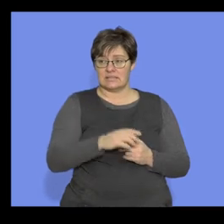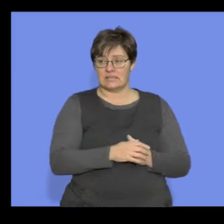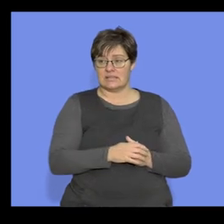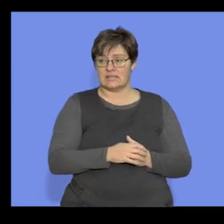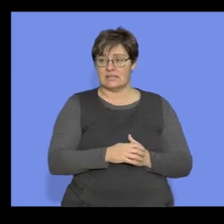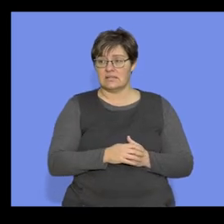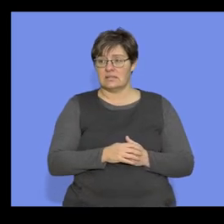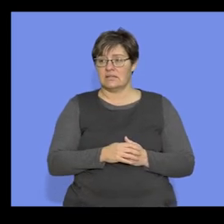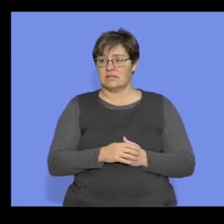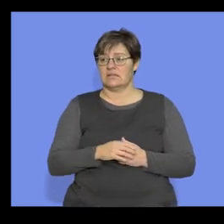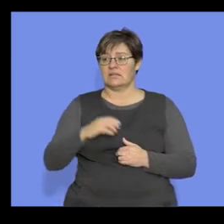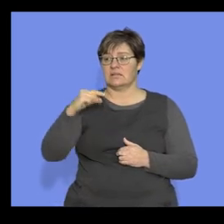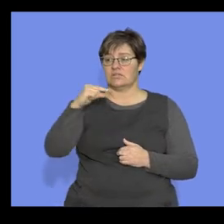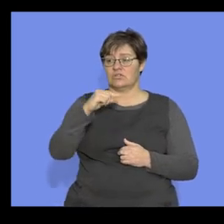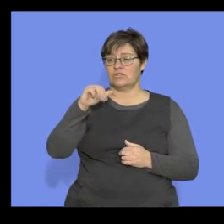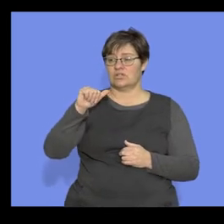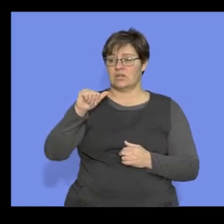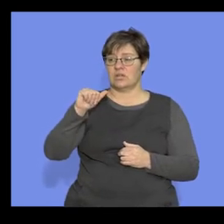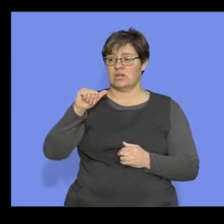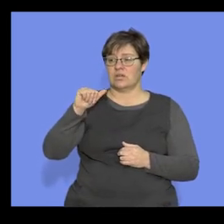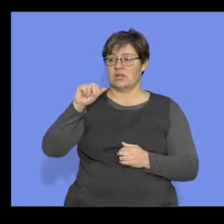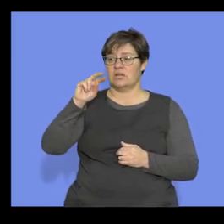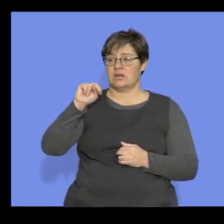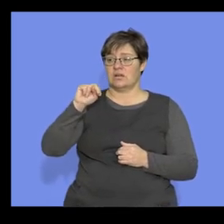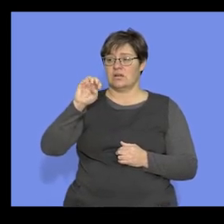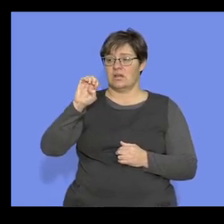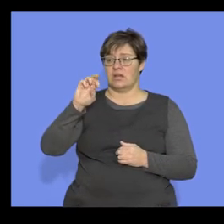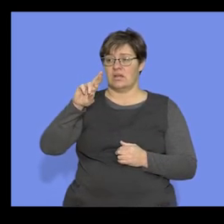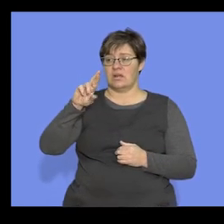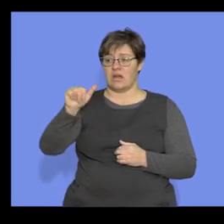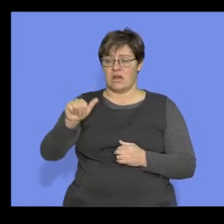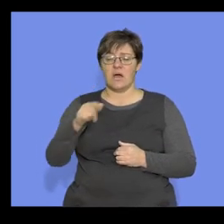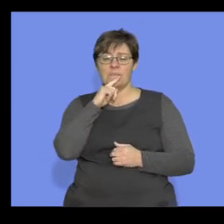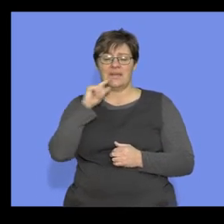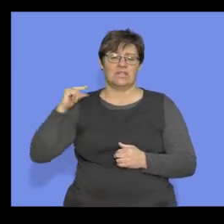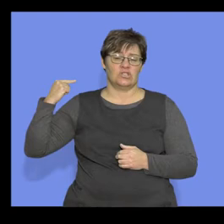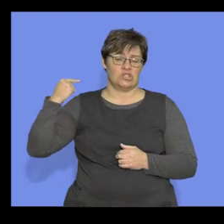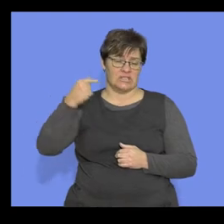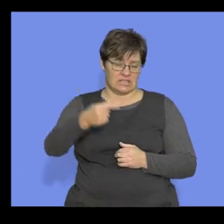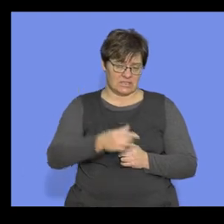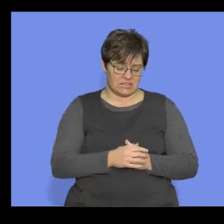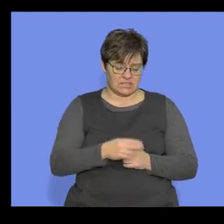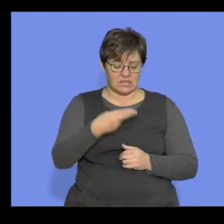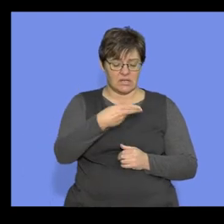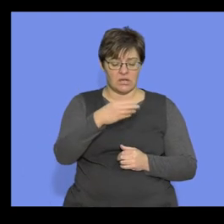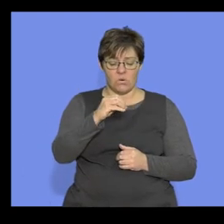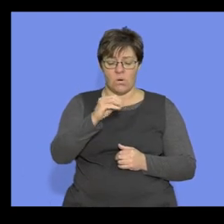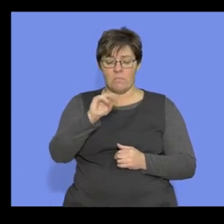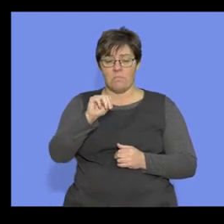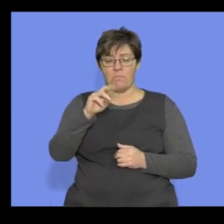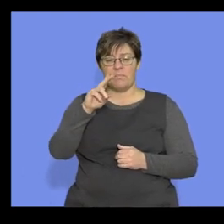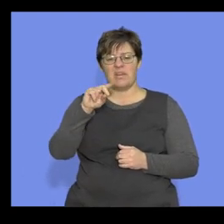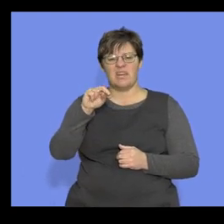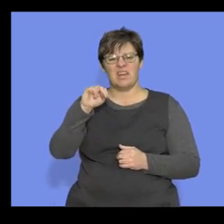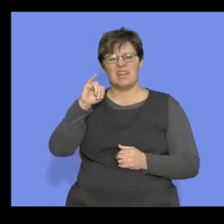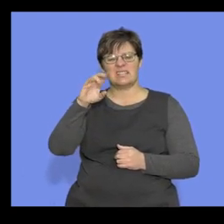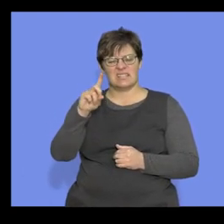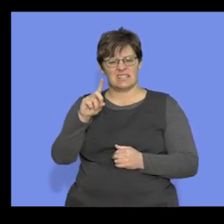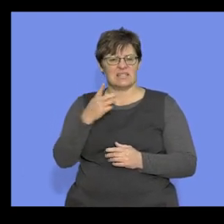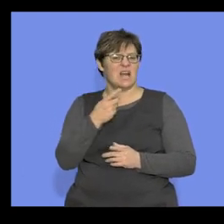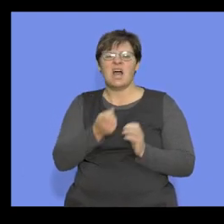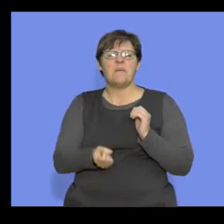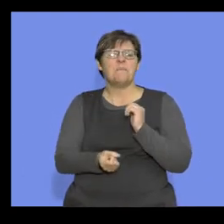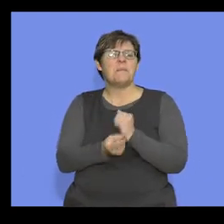That's another word for the genus. Now, if we have a look at homnid, right, the homnid